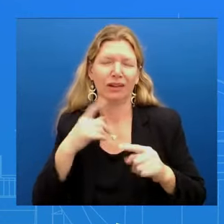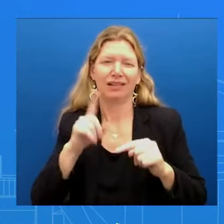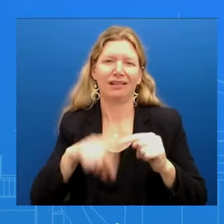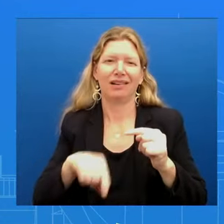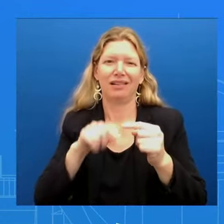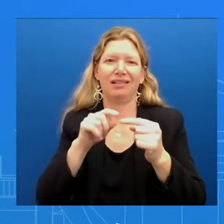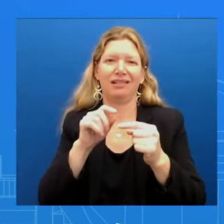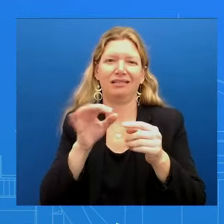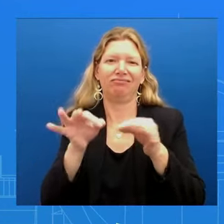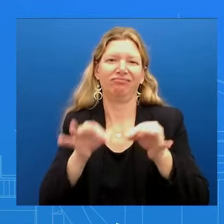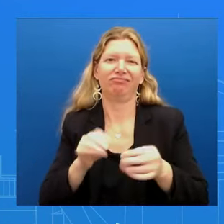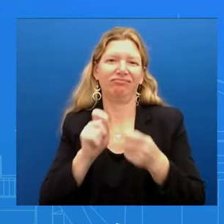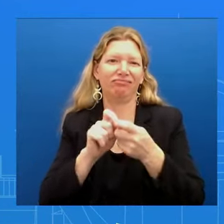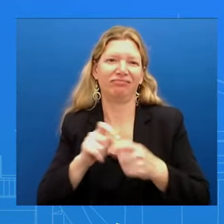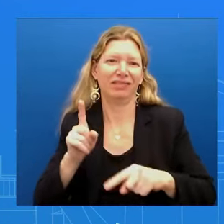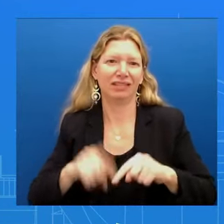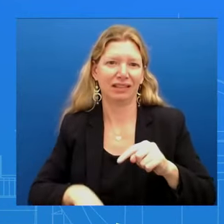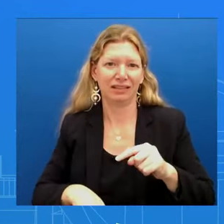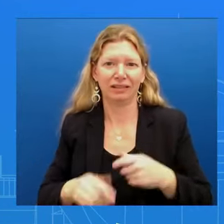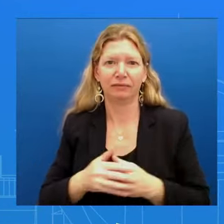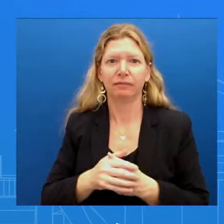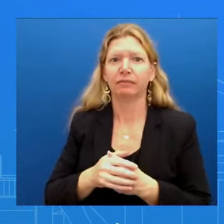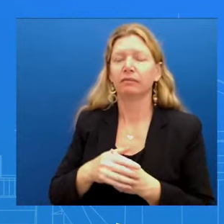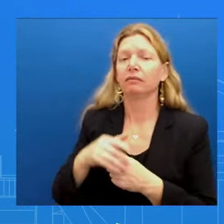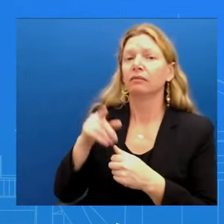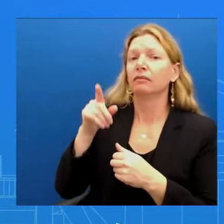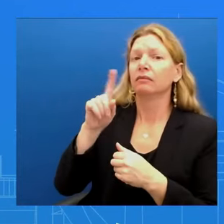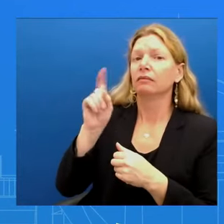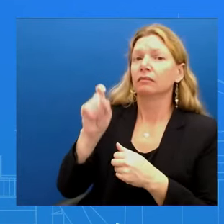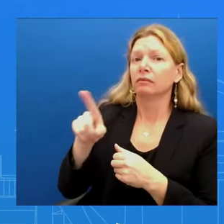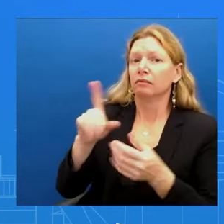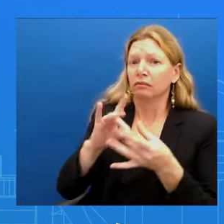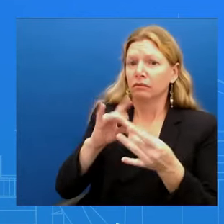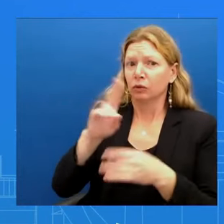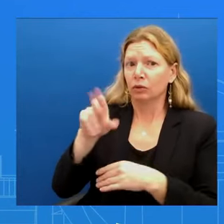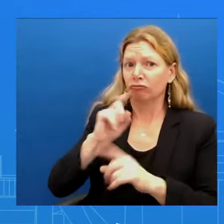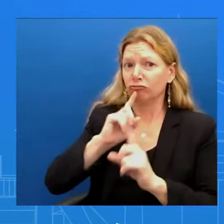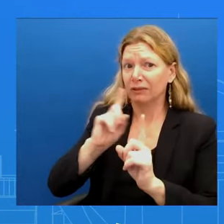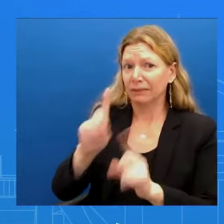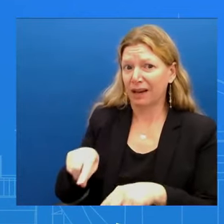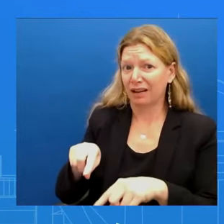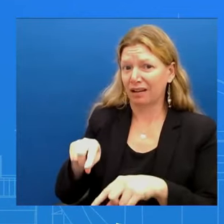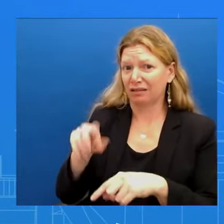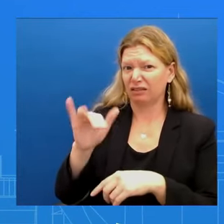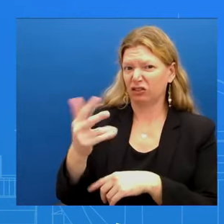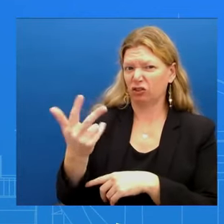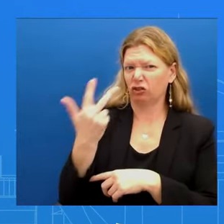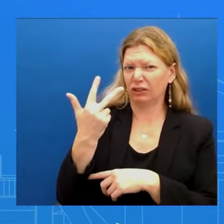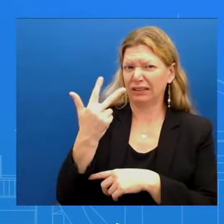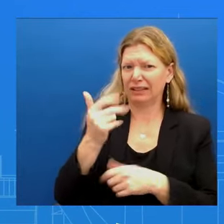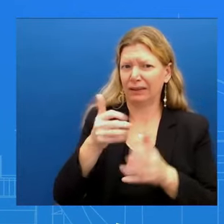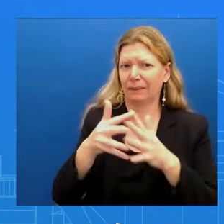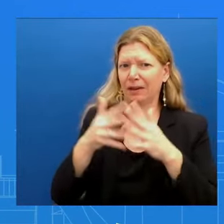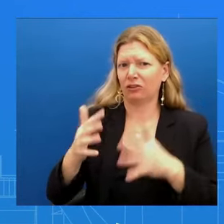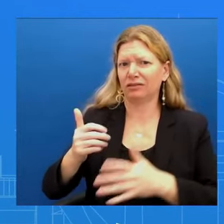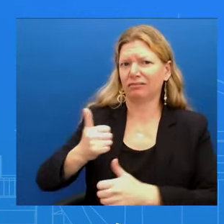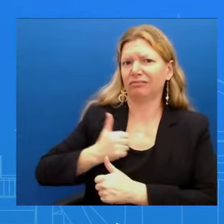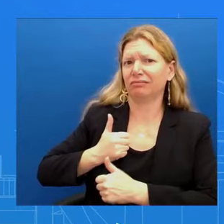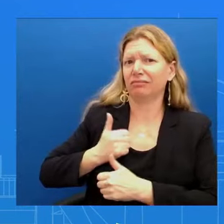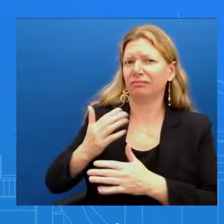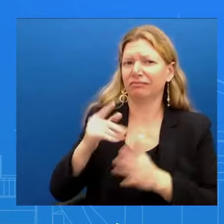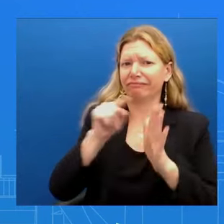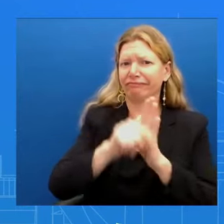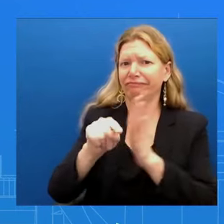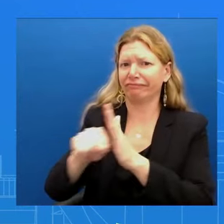to the killing of the three American service members in Jordan would be phased over some time in a few days Is it safe to